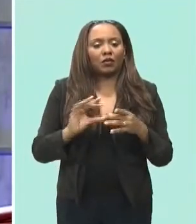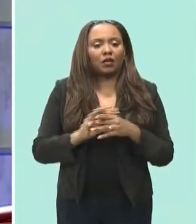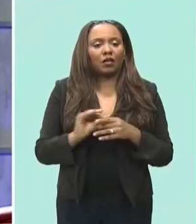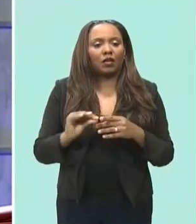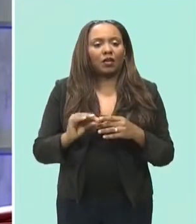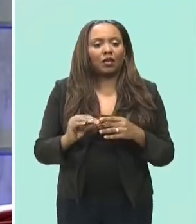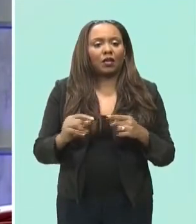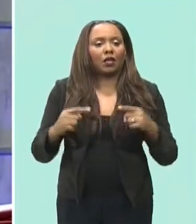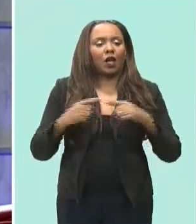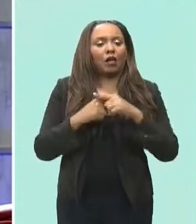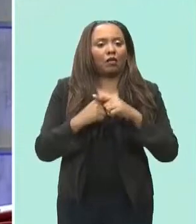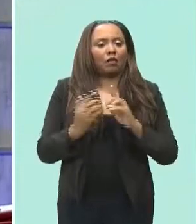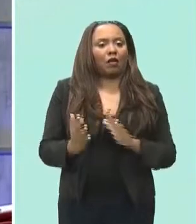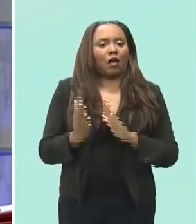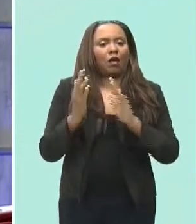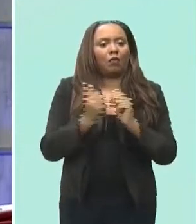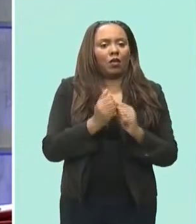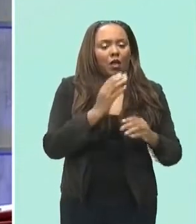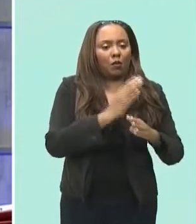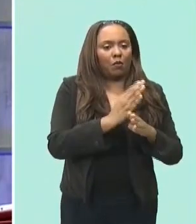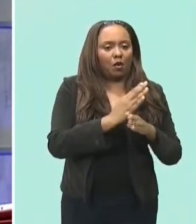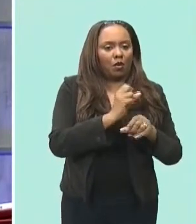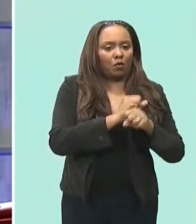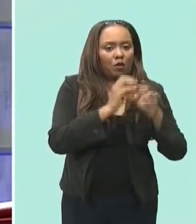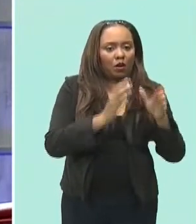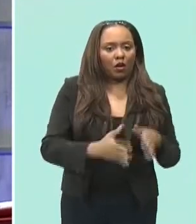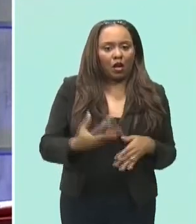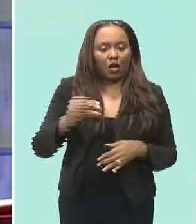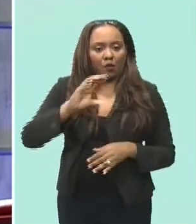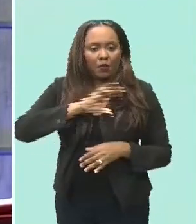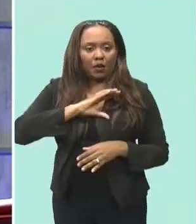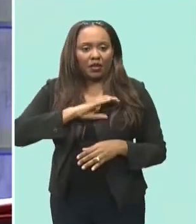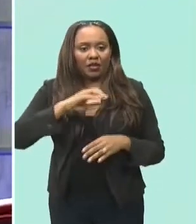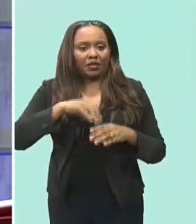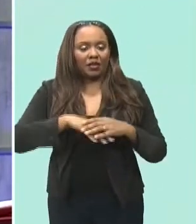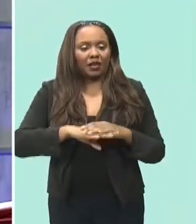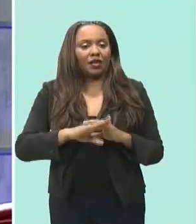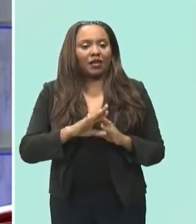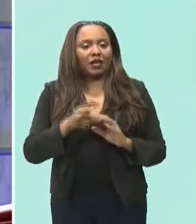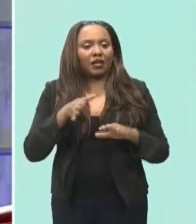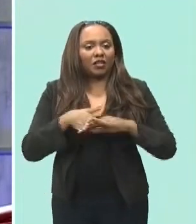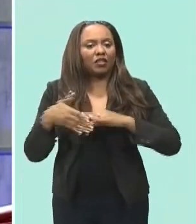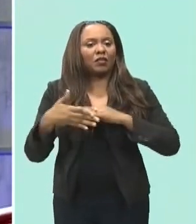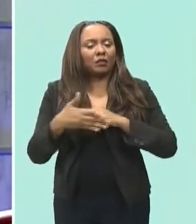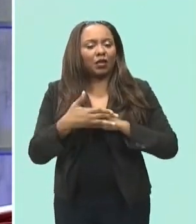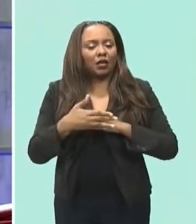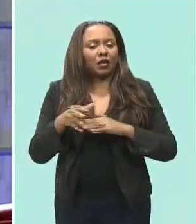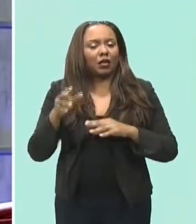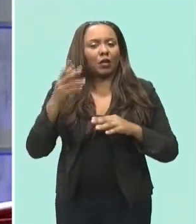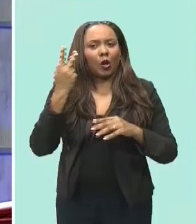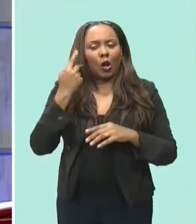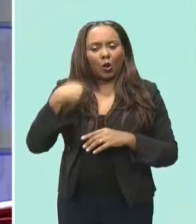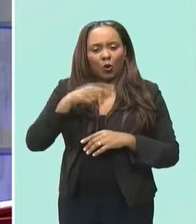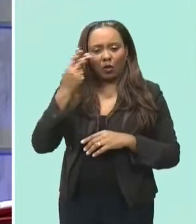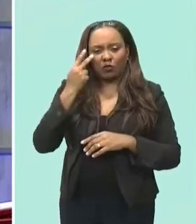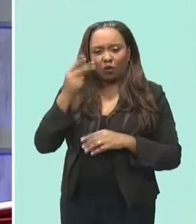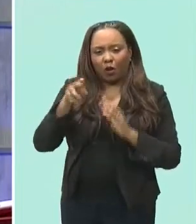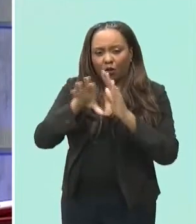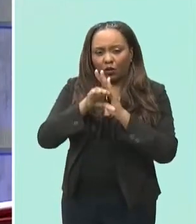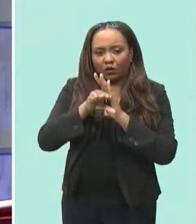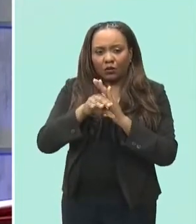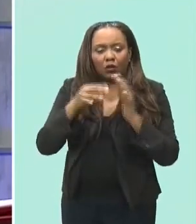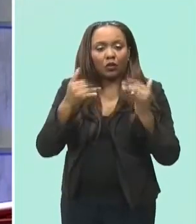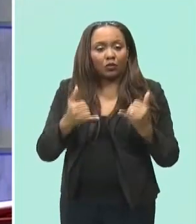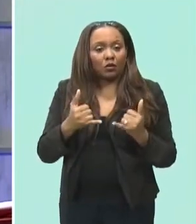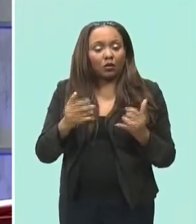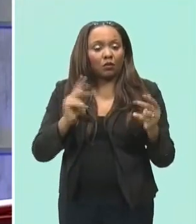confrontation between a bus operator and municipal police in spanish town st andrew caught on camera now there are calls for the cops to